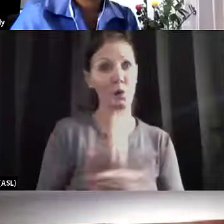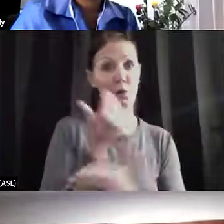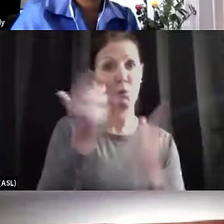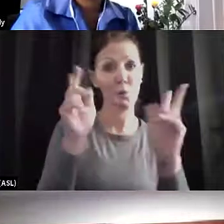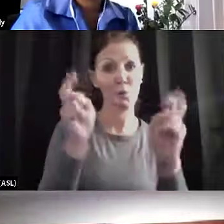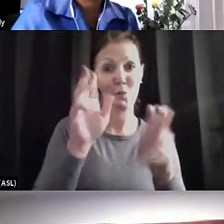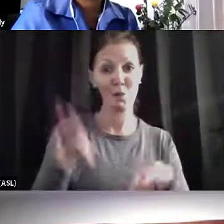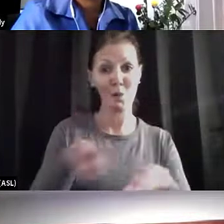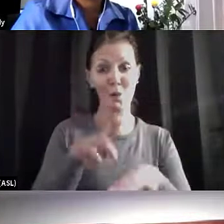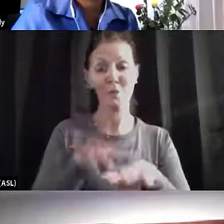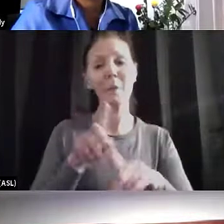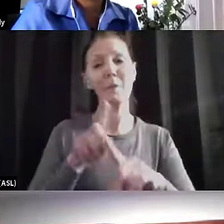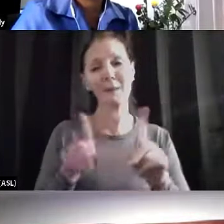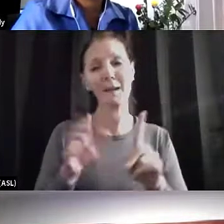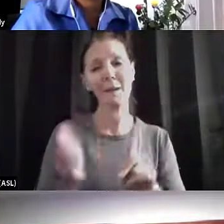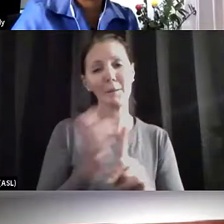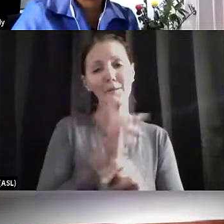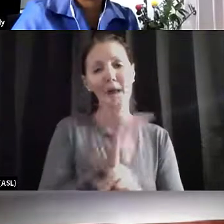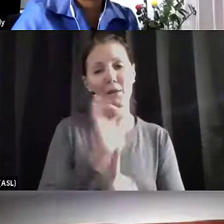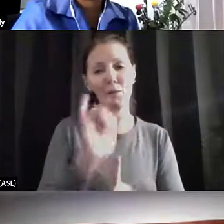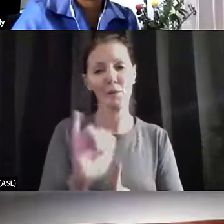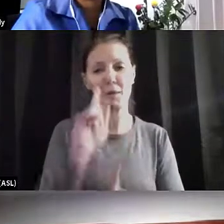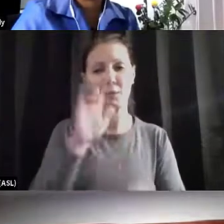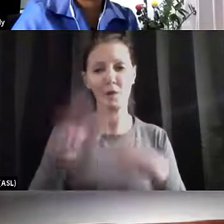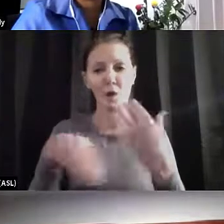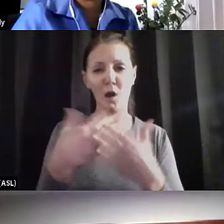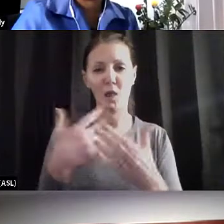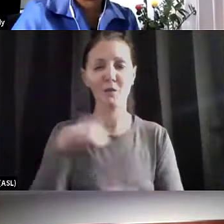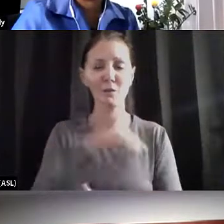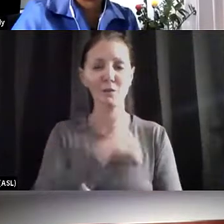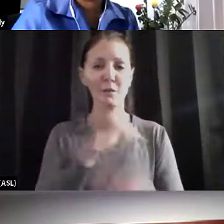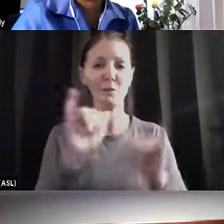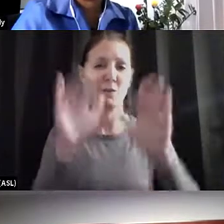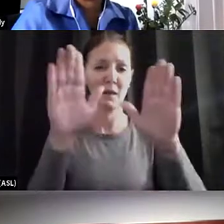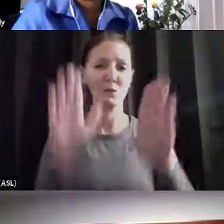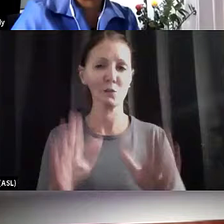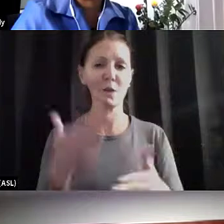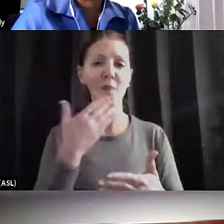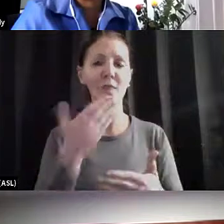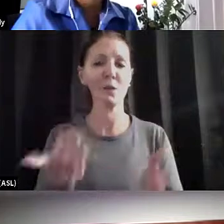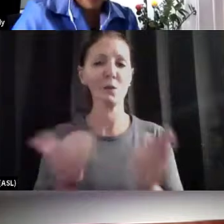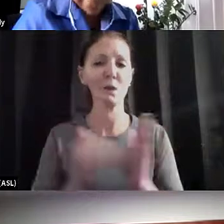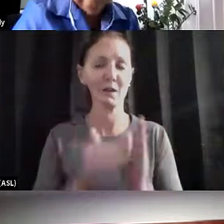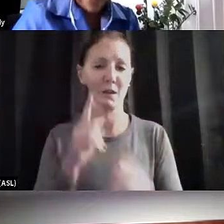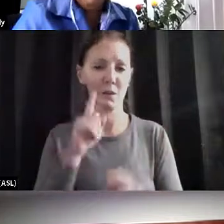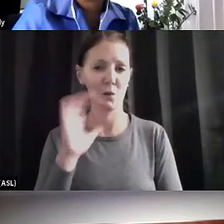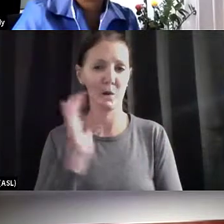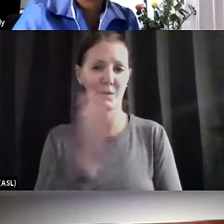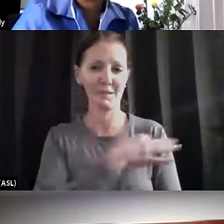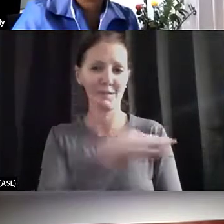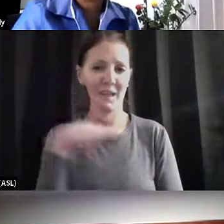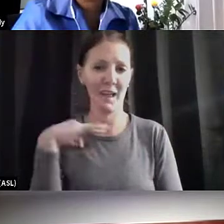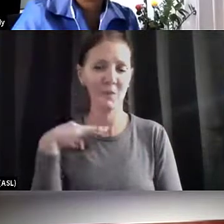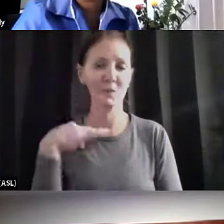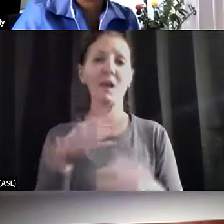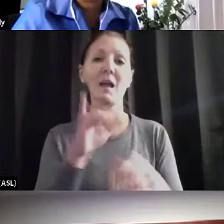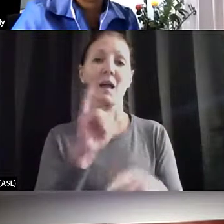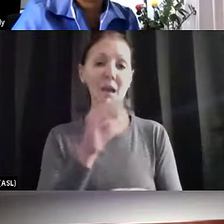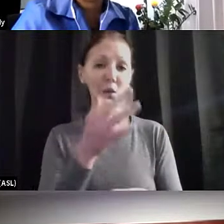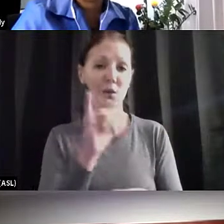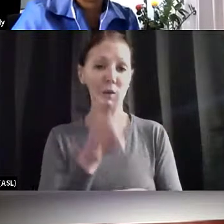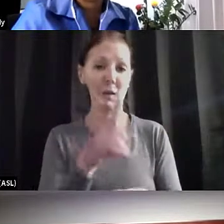but to get back there for all of us. So that's great. Thanks again to our staff. Ingrid, thank you for, as always, your great